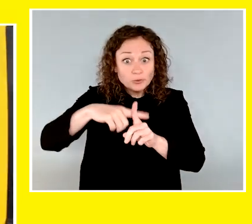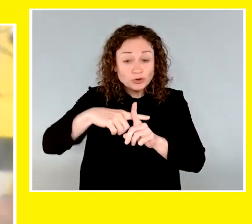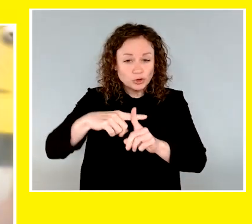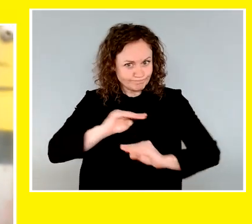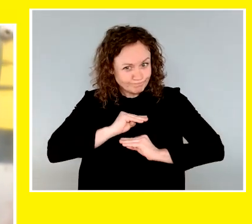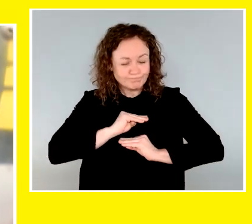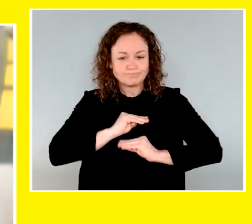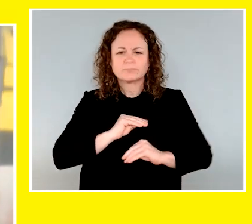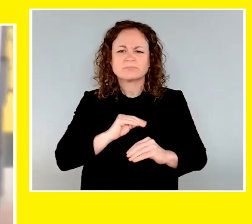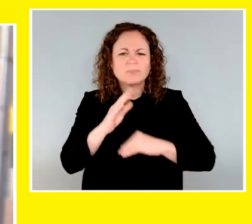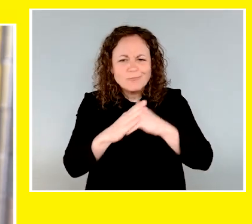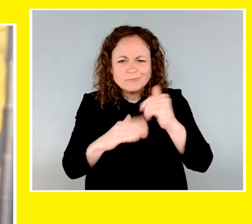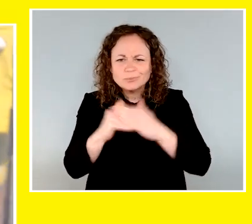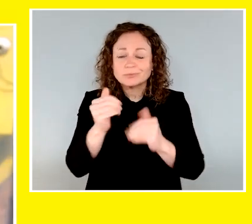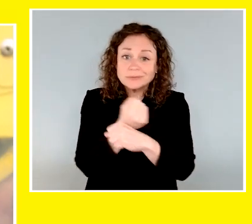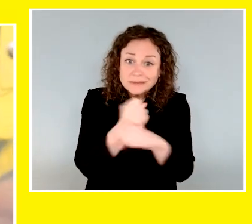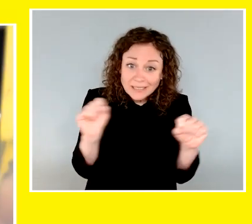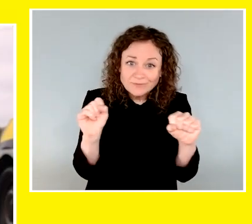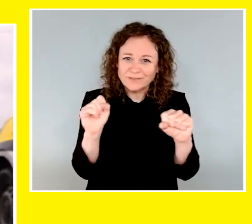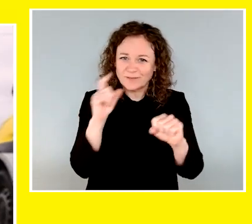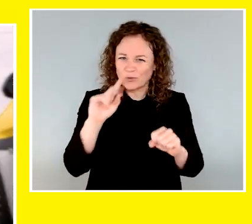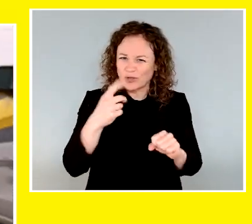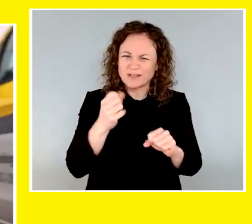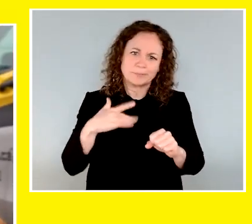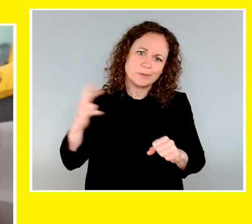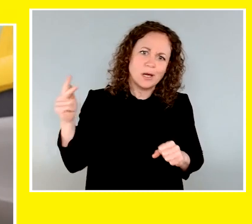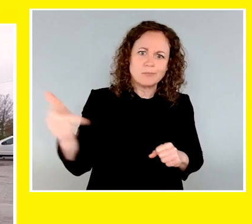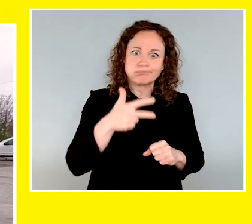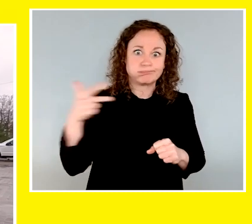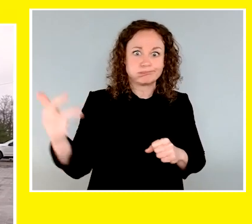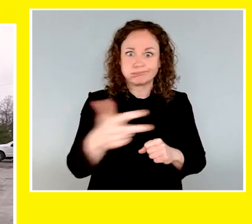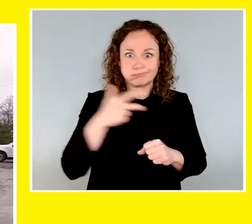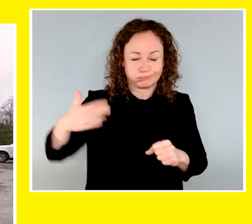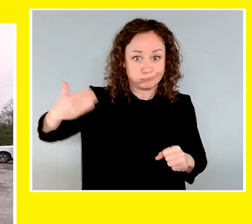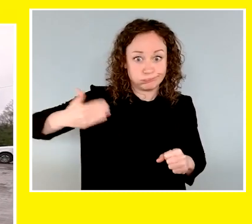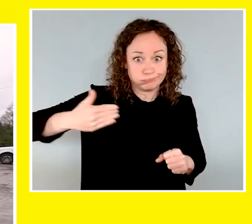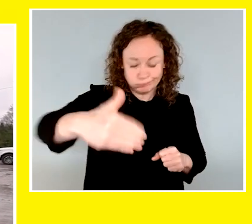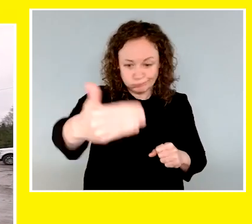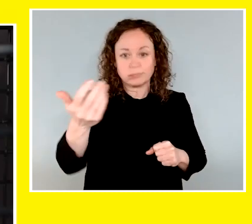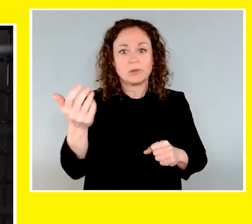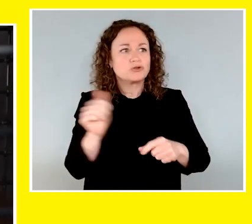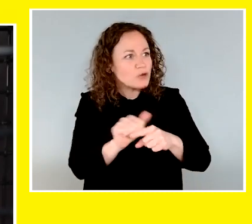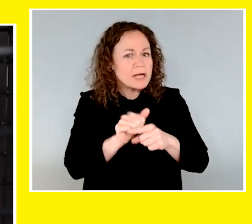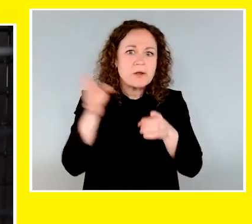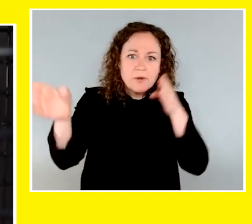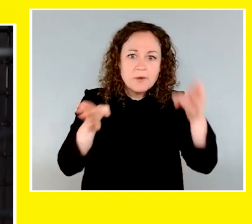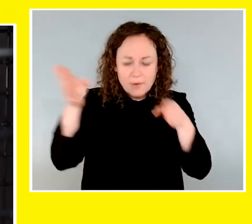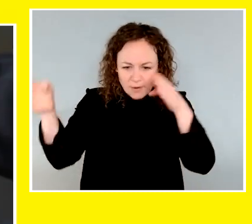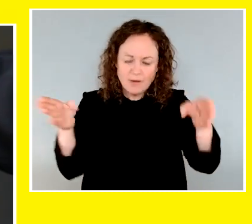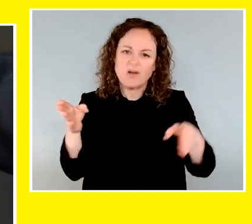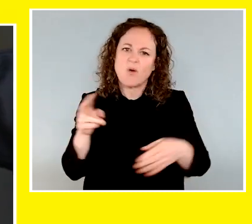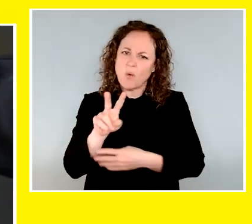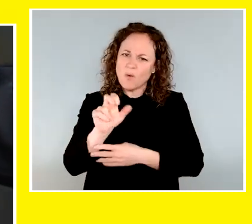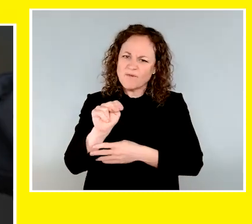for the safety, comfort and security of our dogs while in transit. The dogs need to travel frequently for training, so they can be